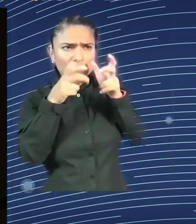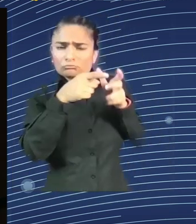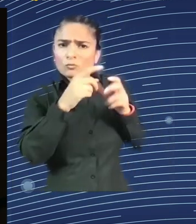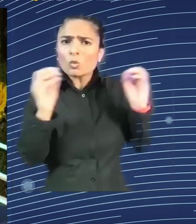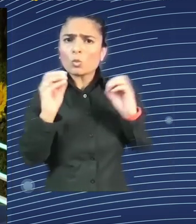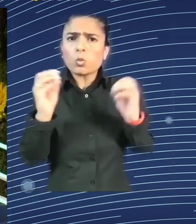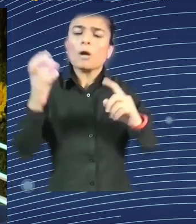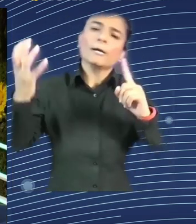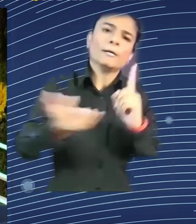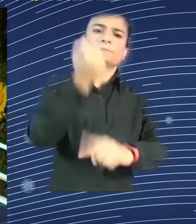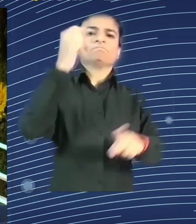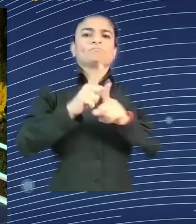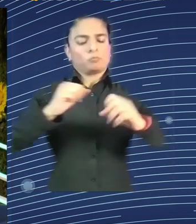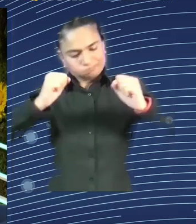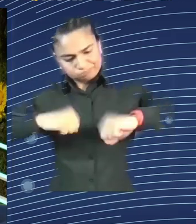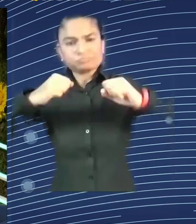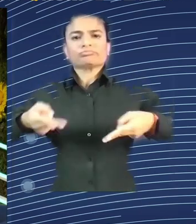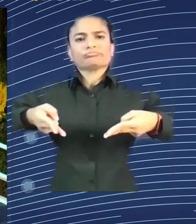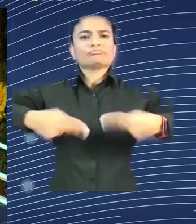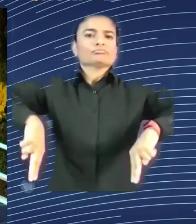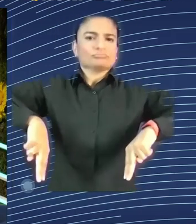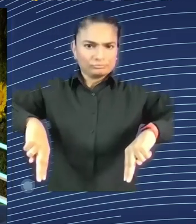much. Let's take a little more questions from the room.